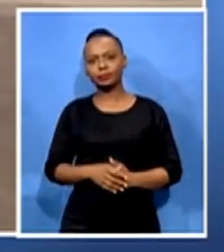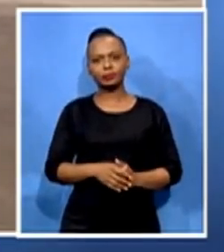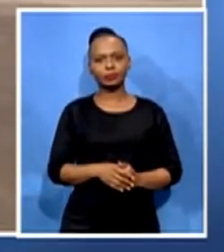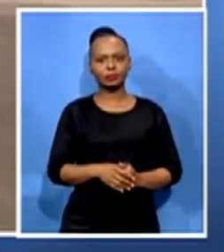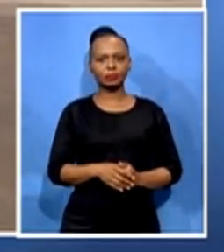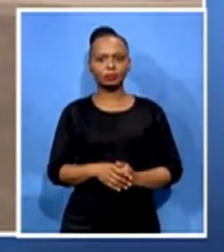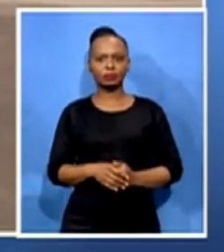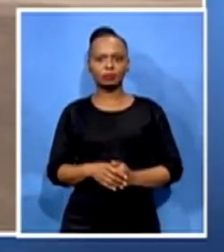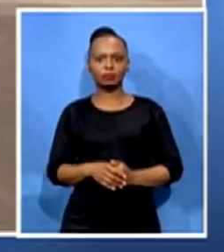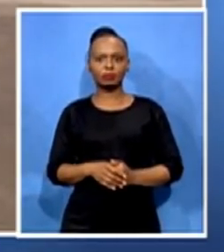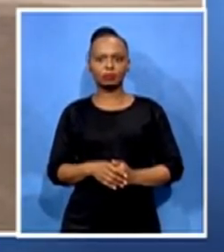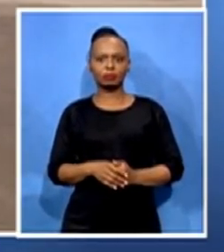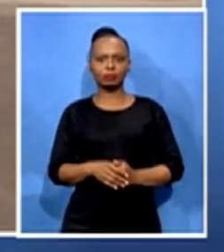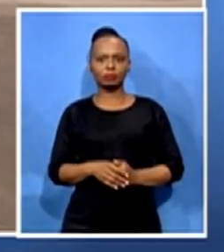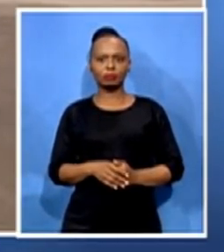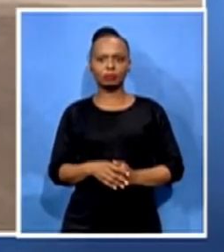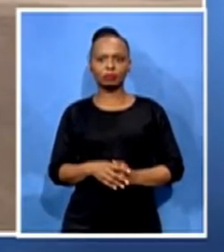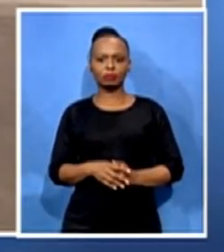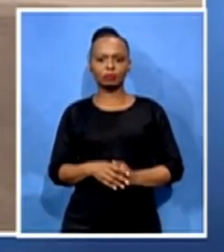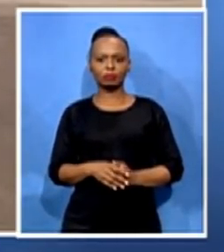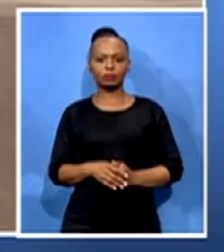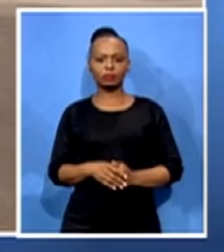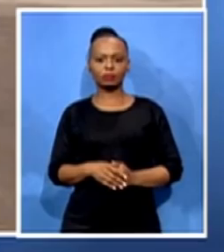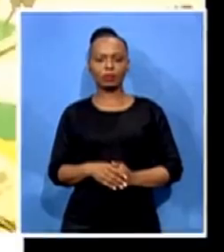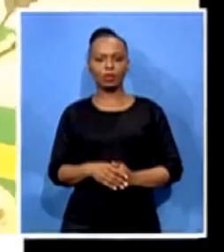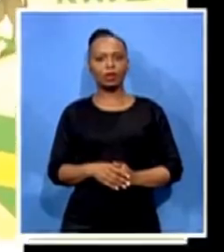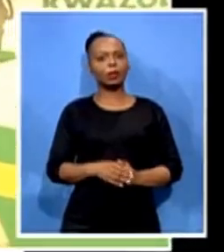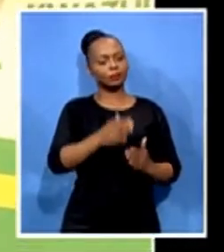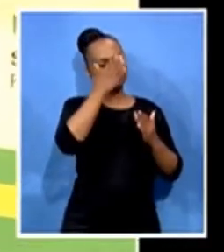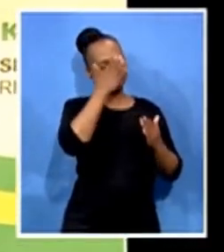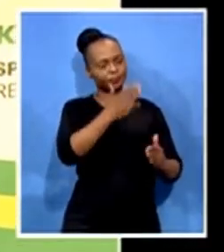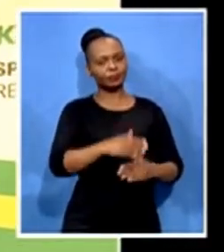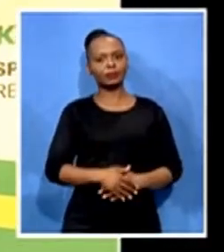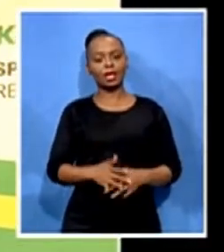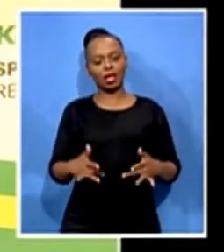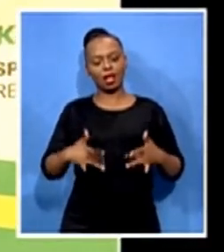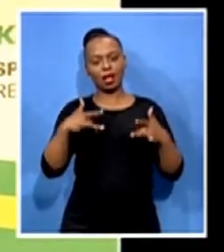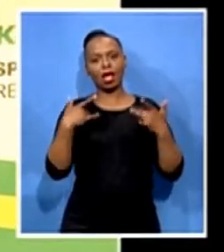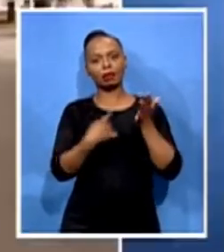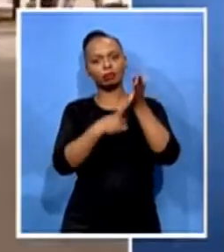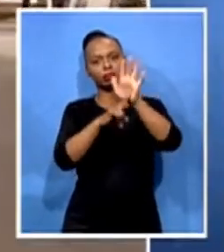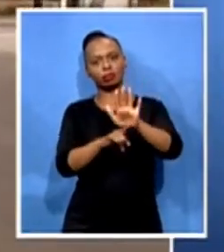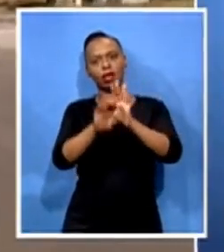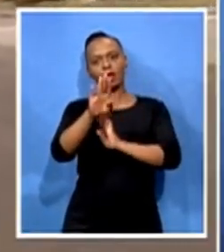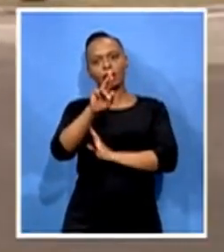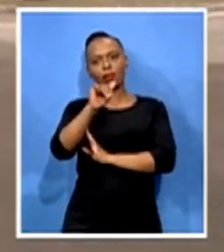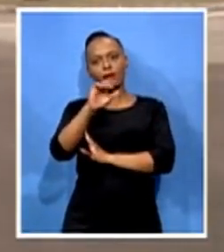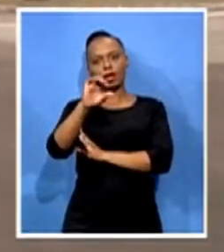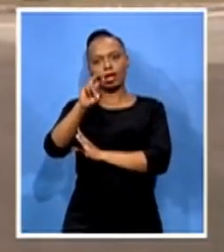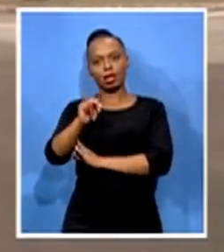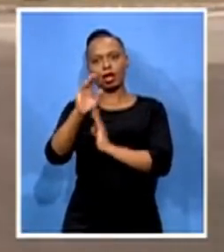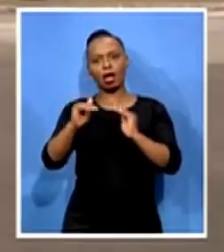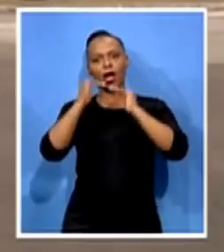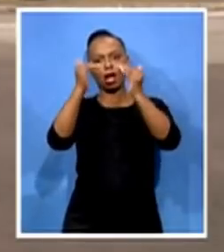Good day to you. Yes, we are coming to you live from outside Brackenfell High School. The situation today